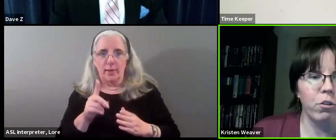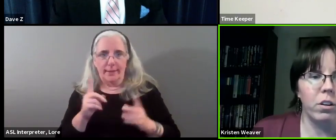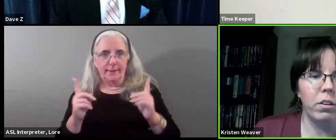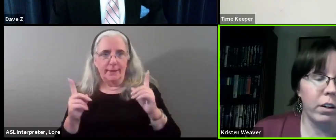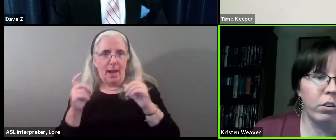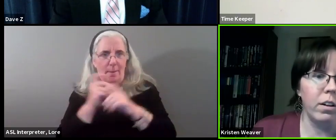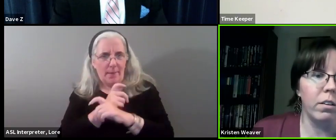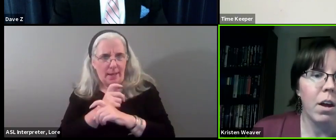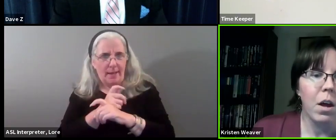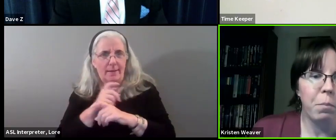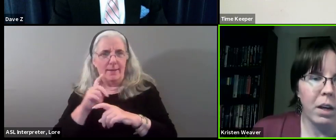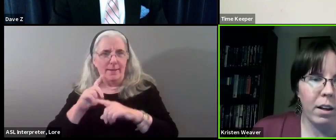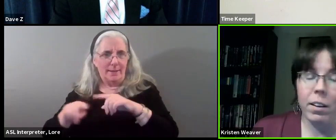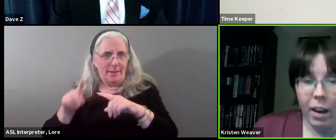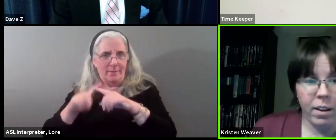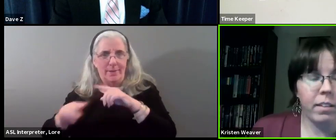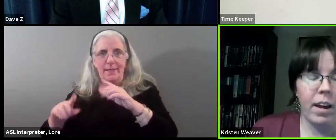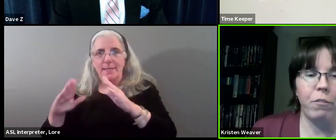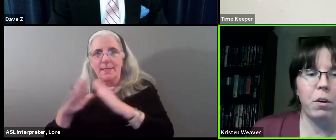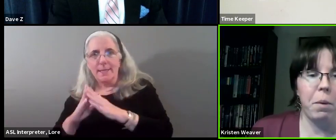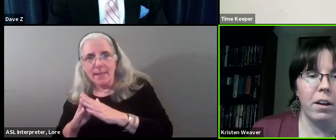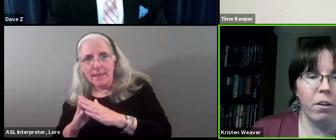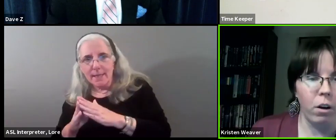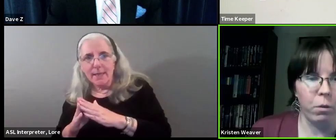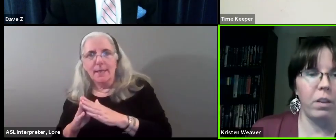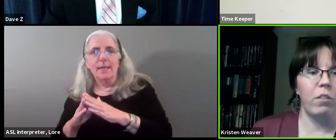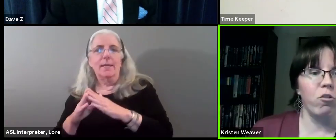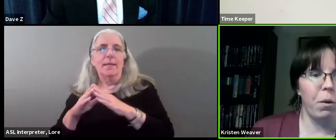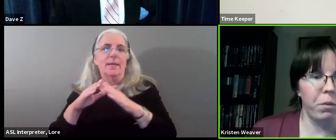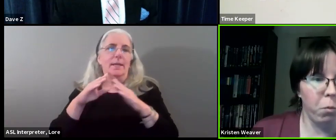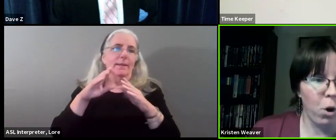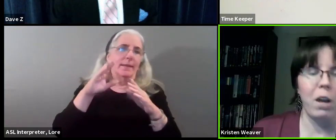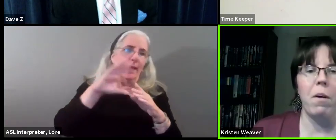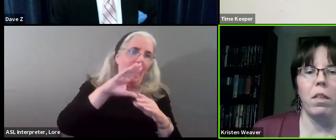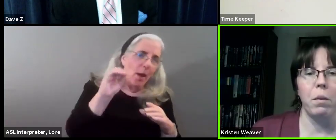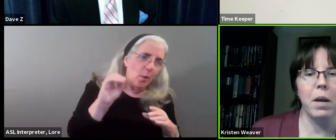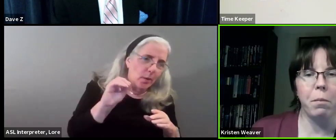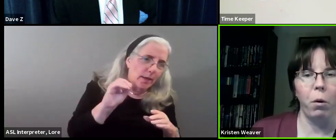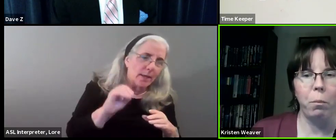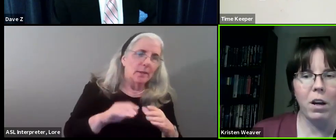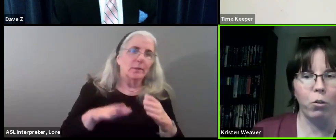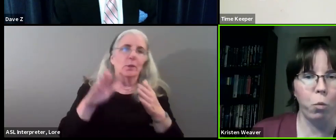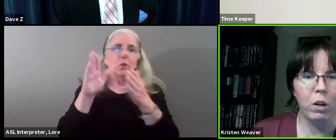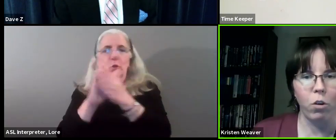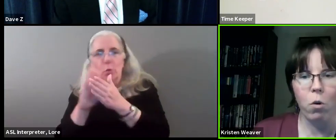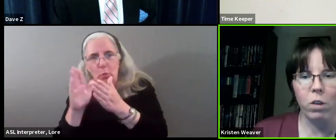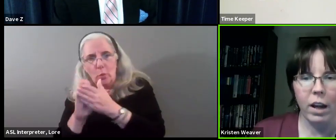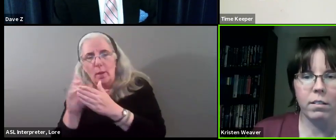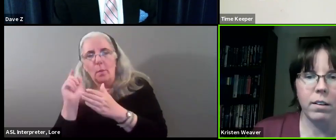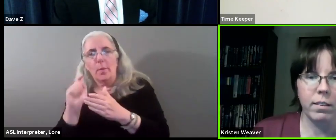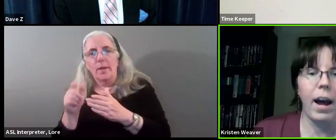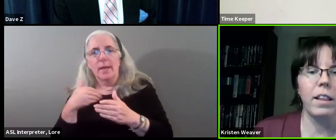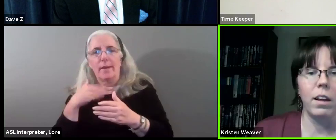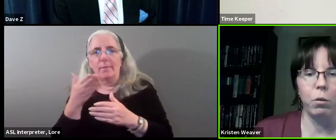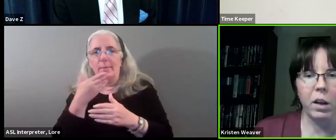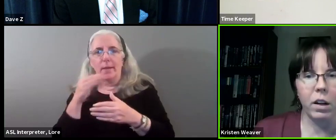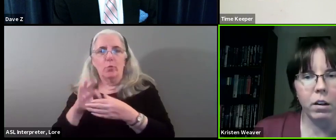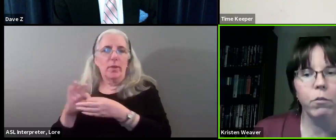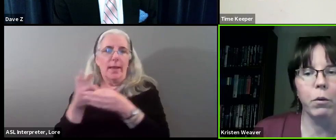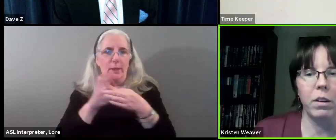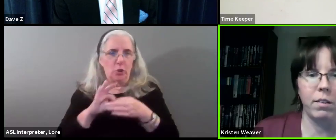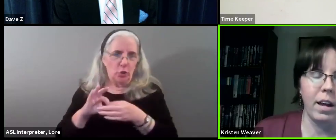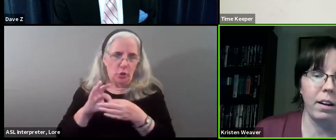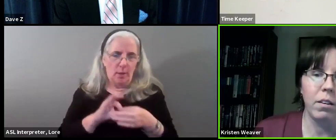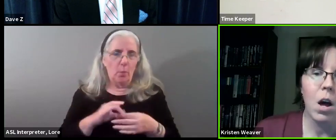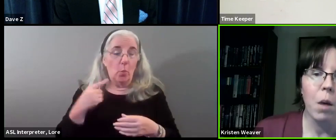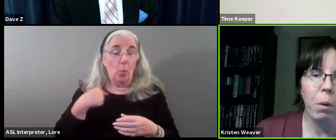network of jurisdictions, because it does have to depend on relationships and working with other people, because we don't get to decide things. We can